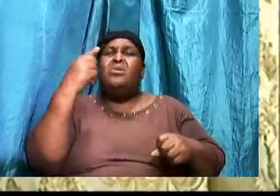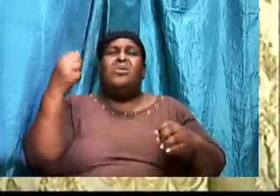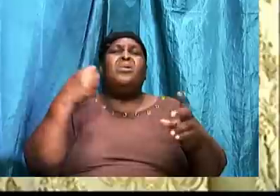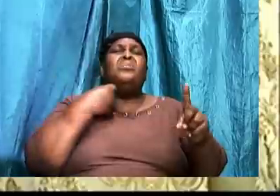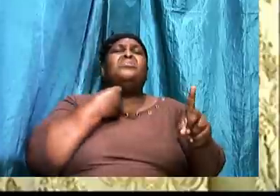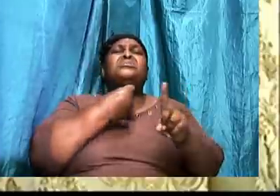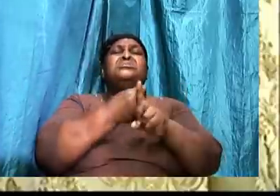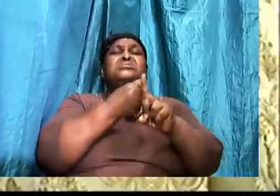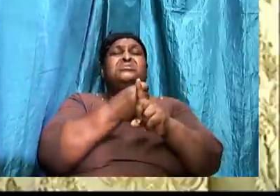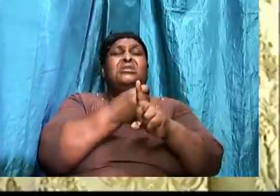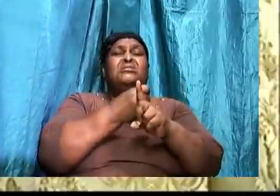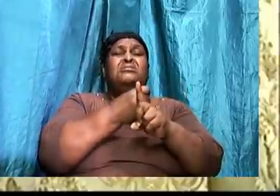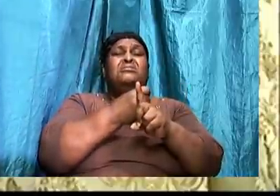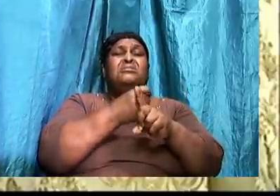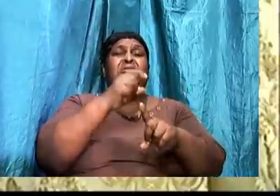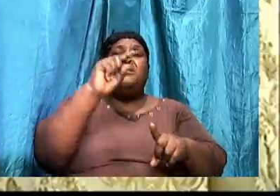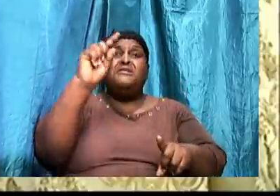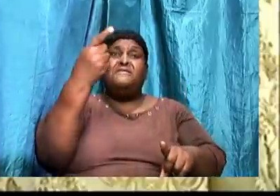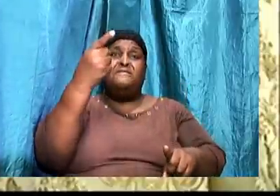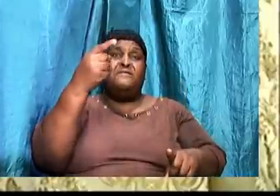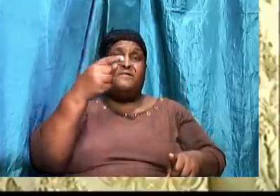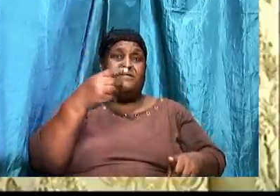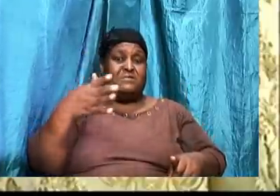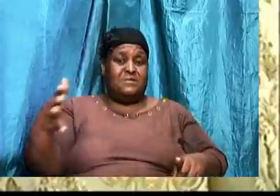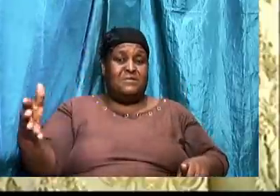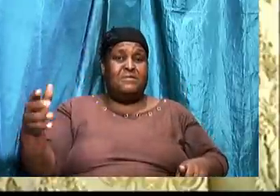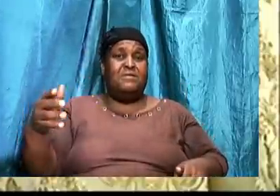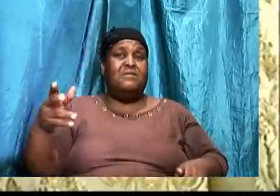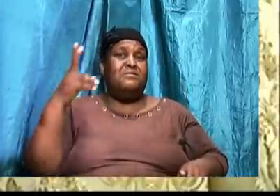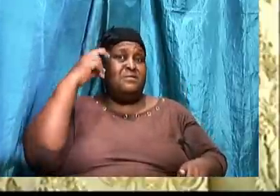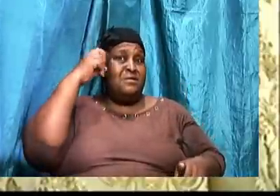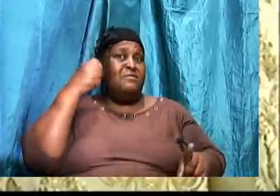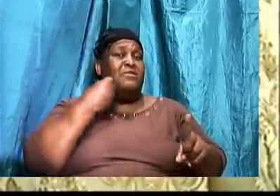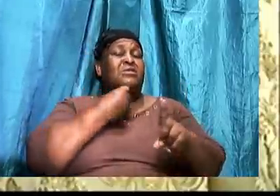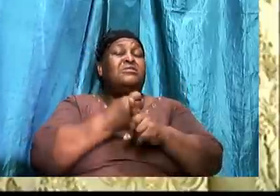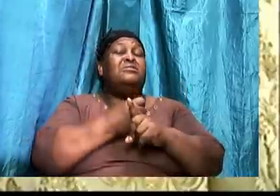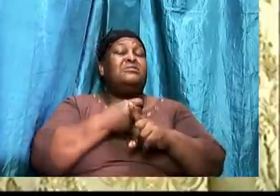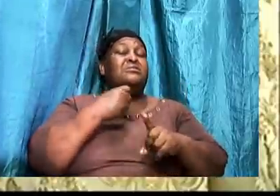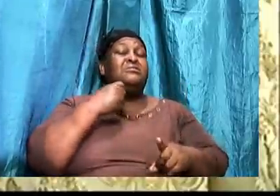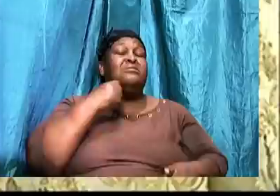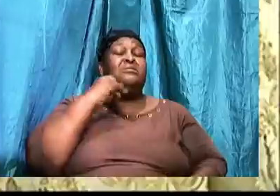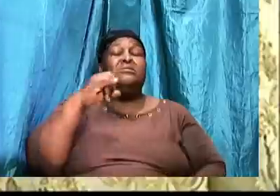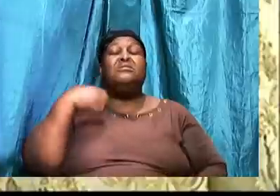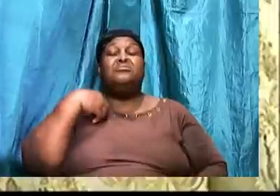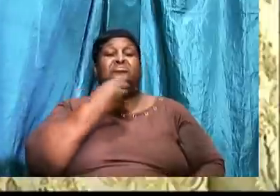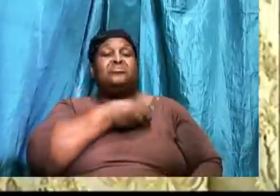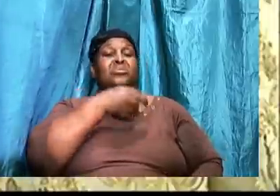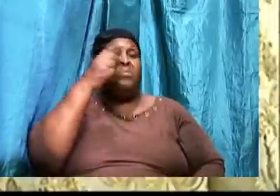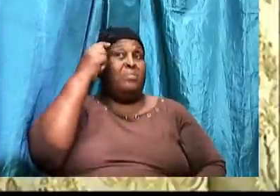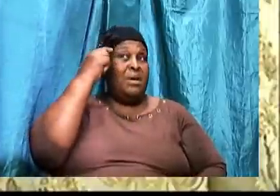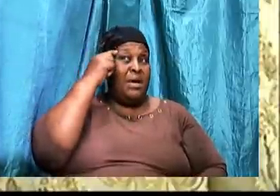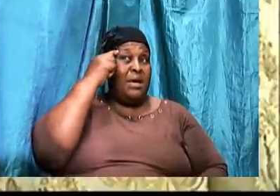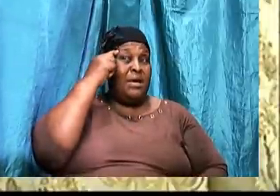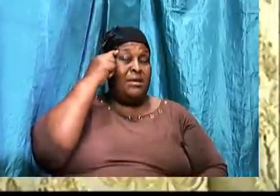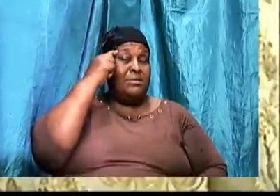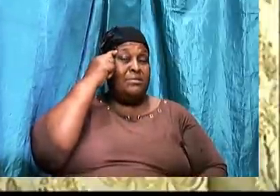things that the adversary will attack is our mind. And we went into it last week. The battleground